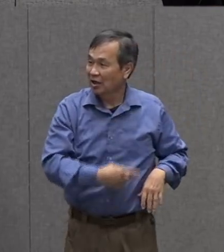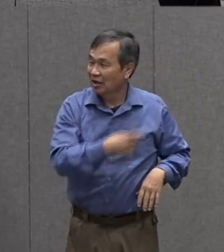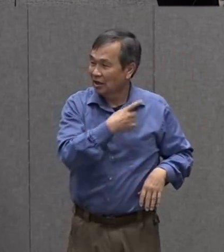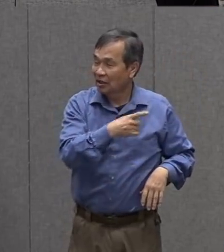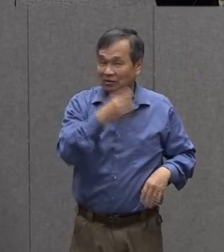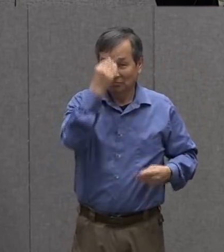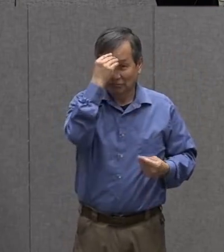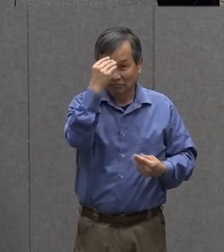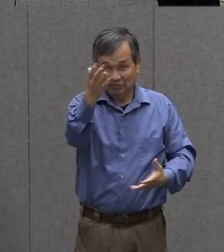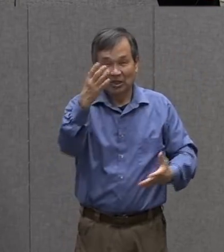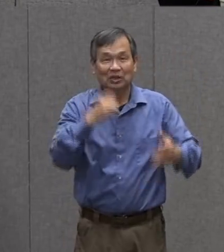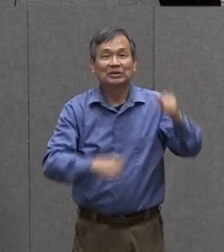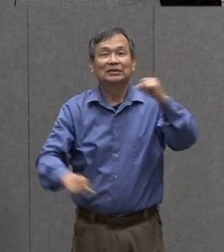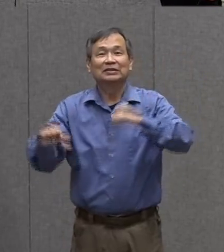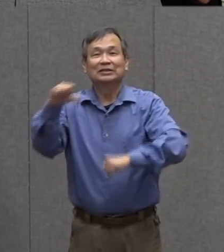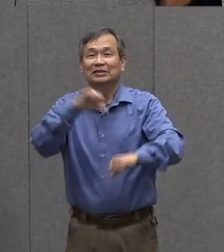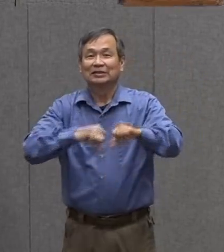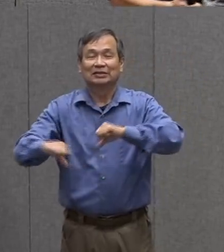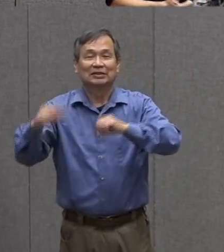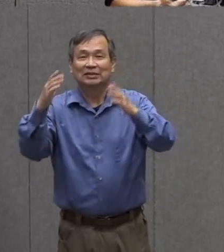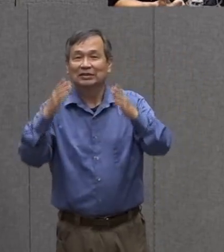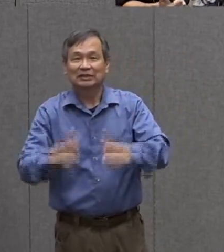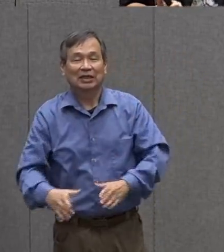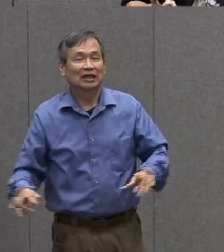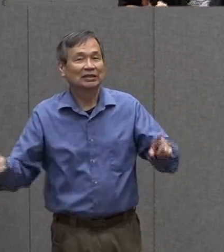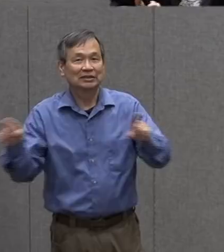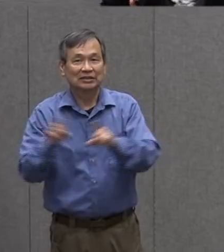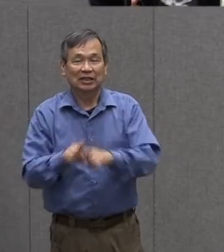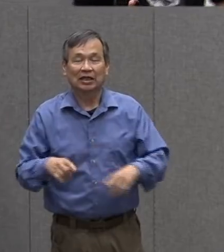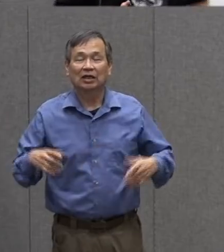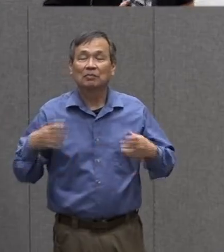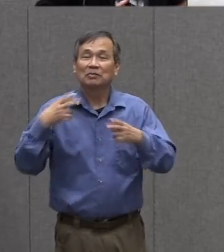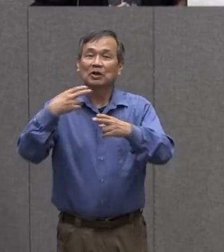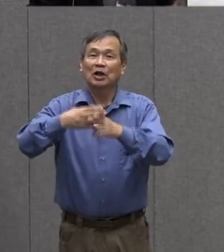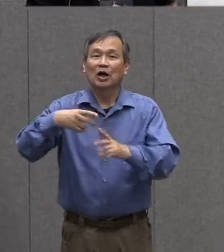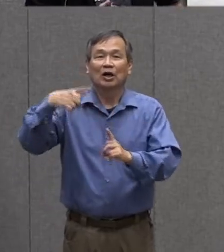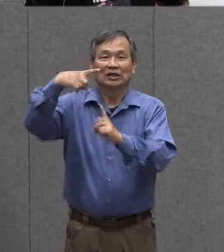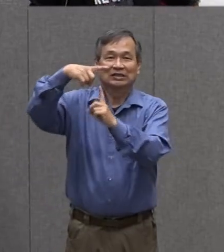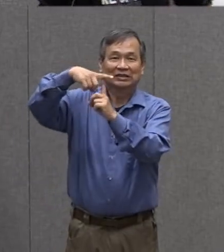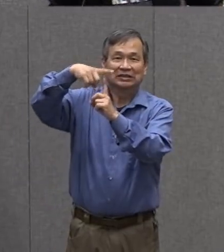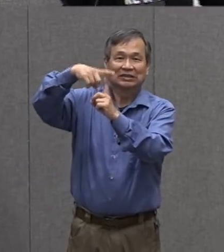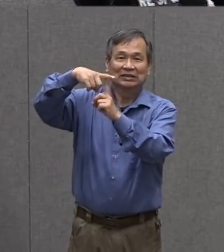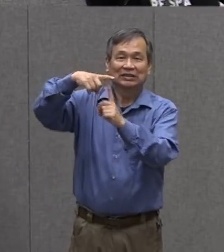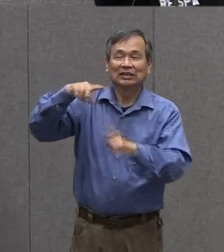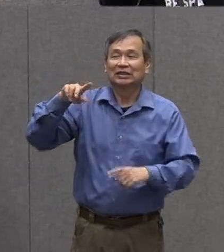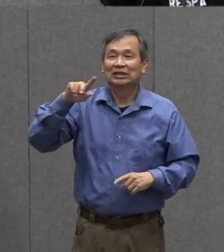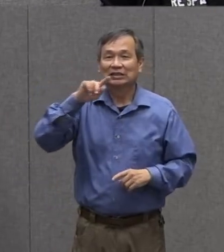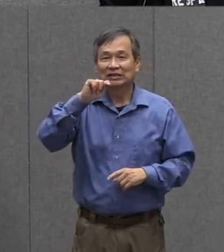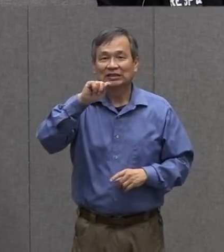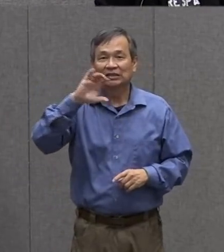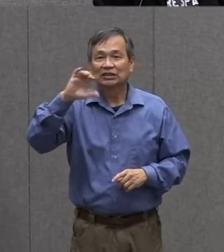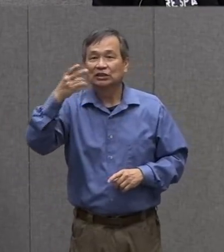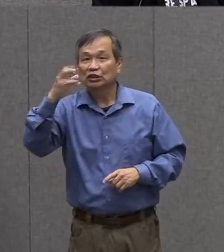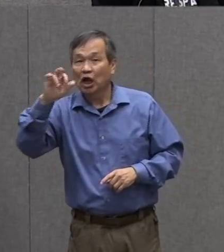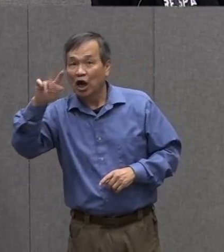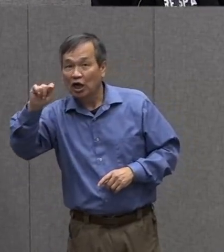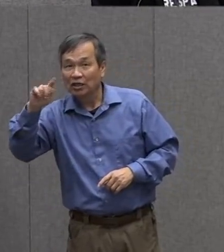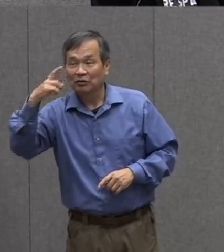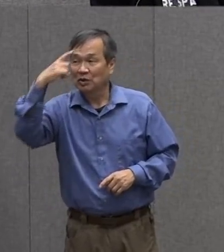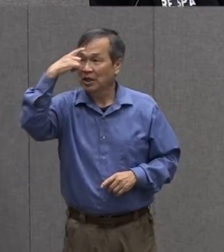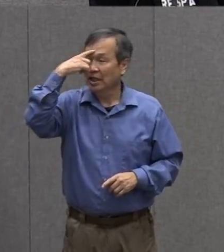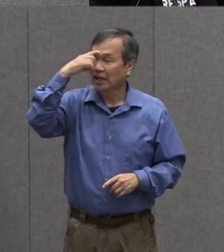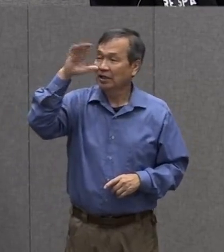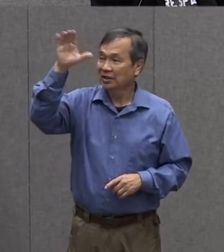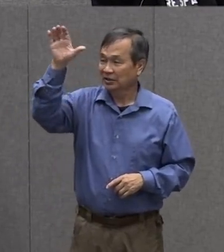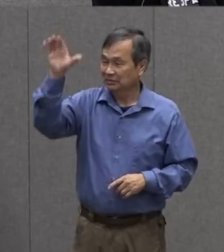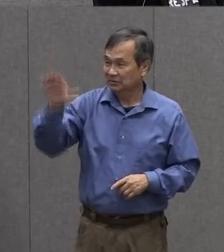do that sometimes we record them in t charts like you just did where we have to categorize what we're thinking about just